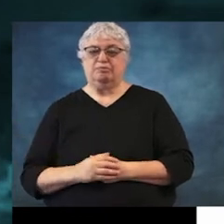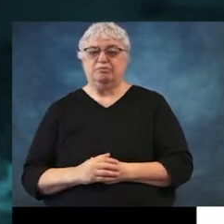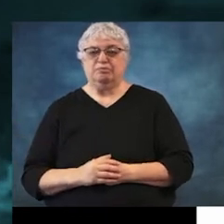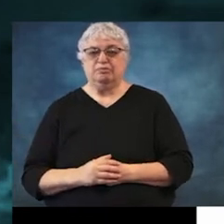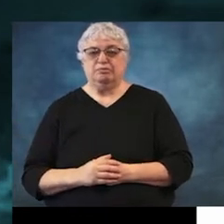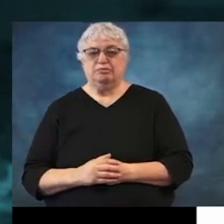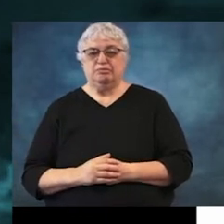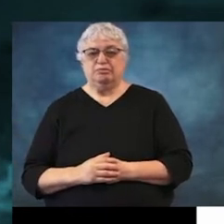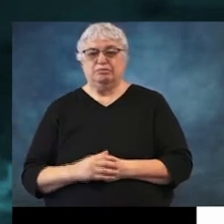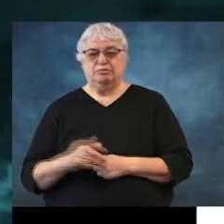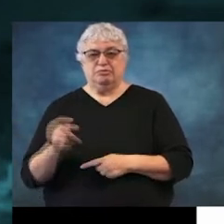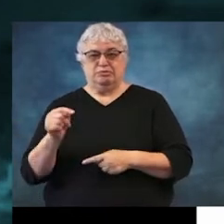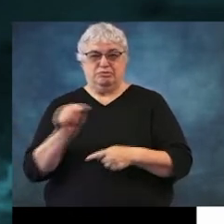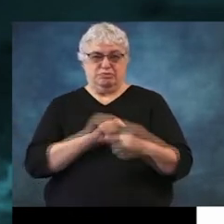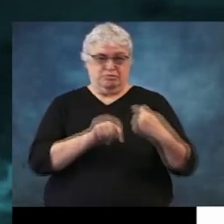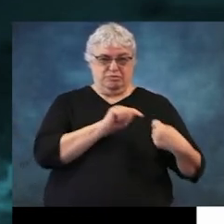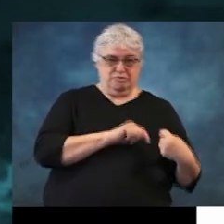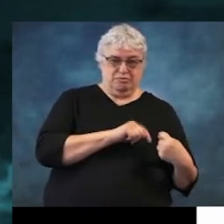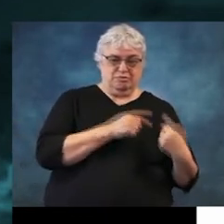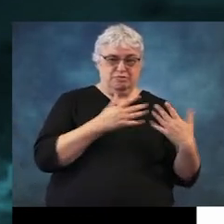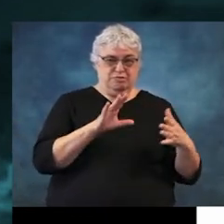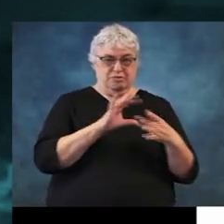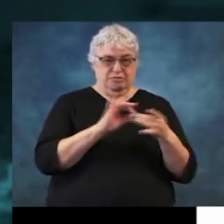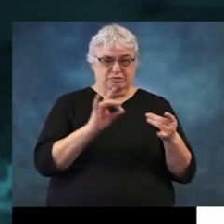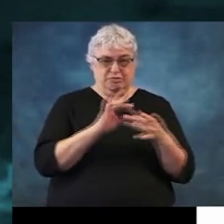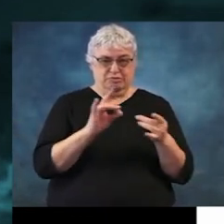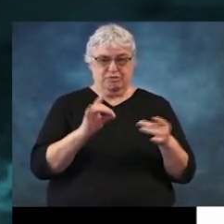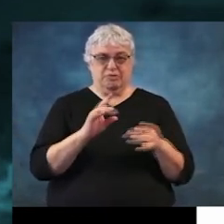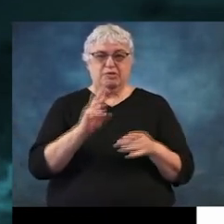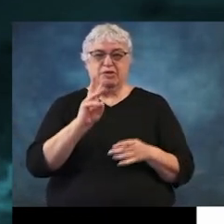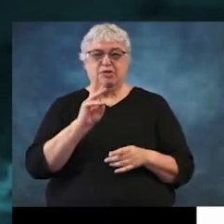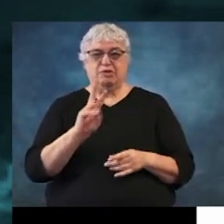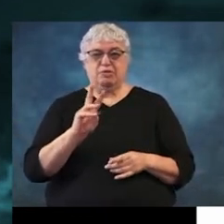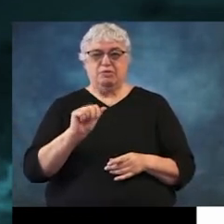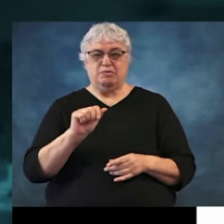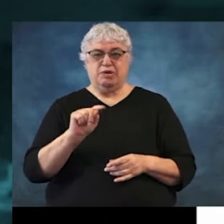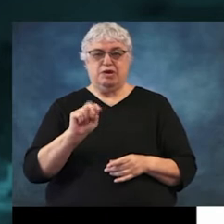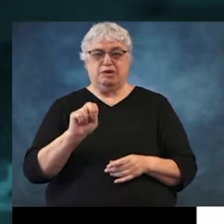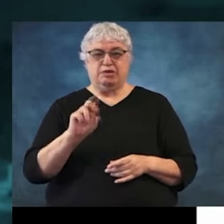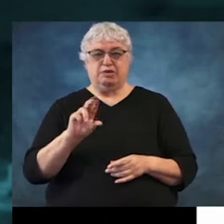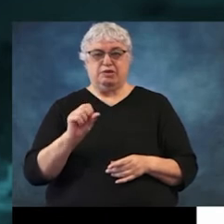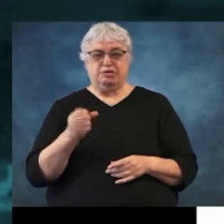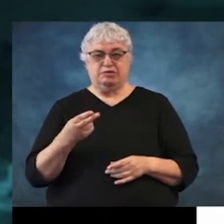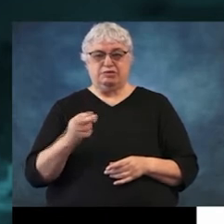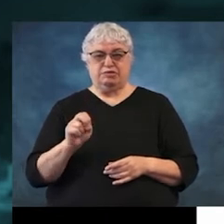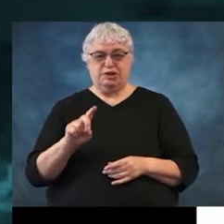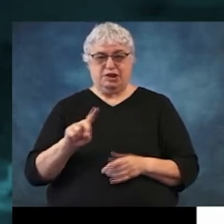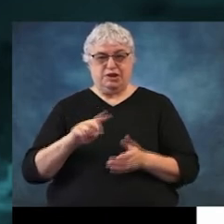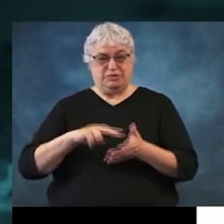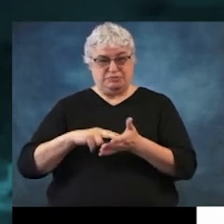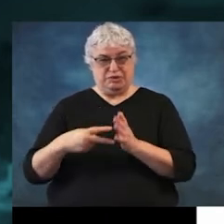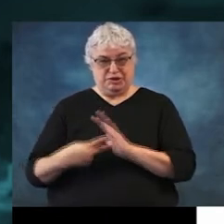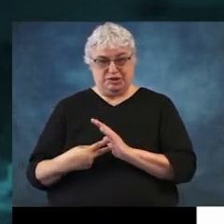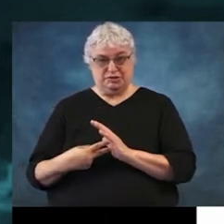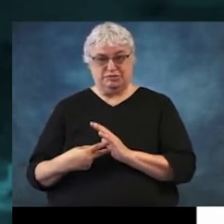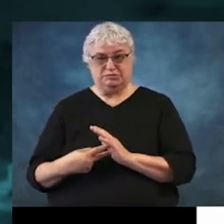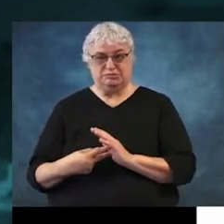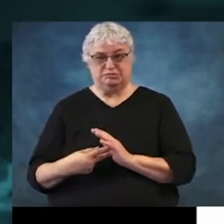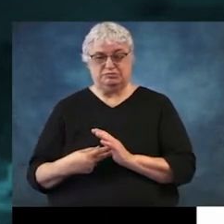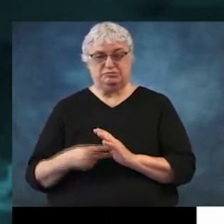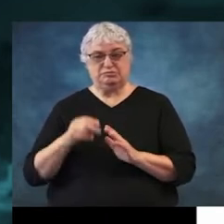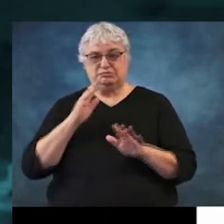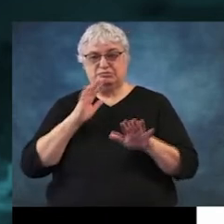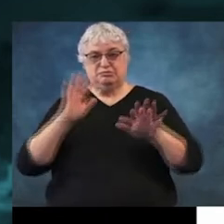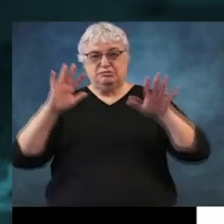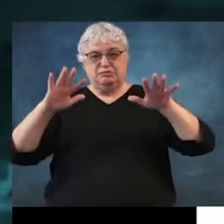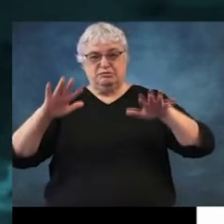we're going to move away from kind of what we've been through in our history and go into watersheds. And a watershed is just simply a drainage